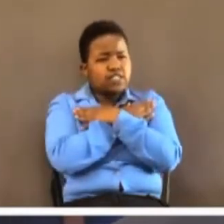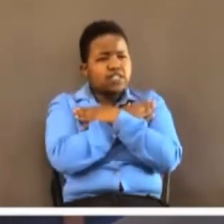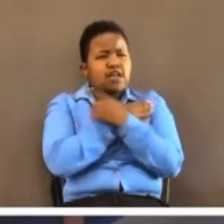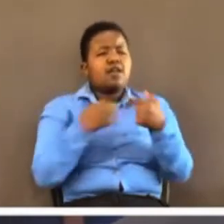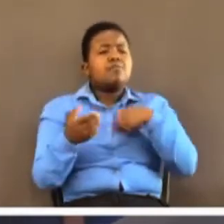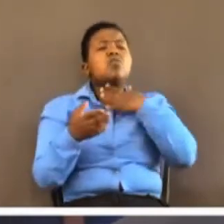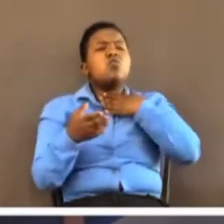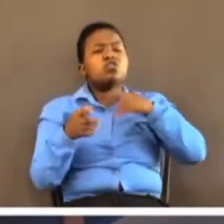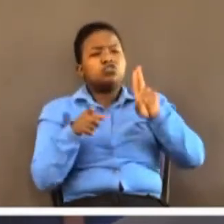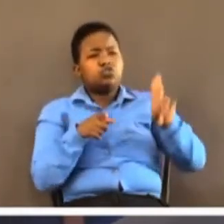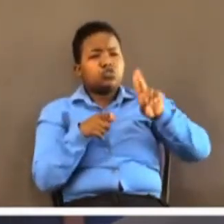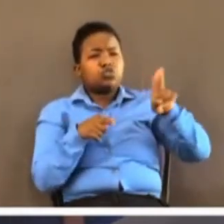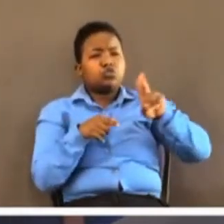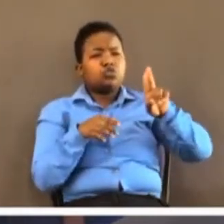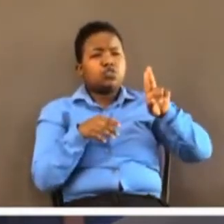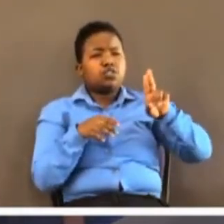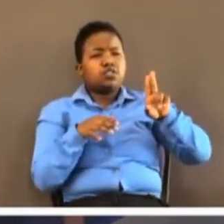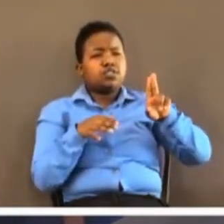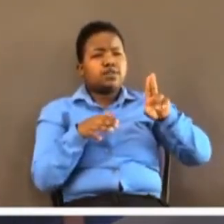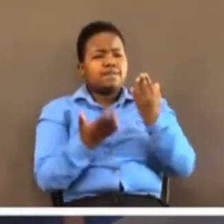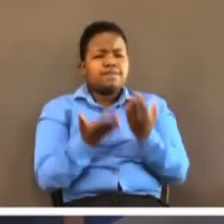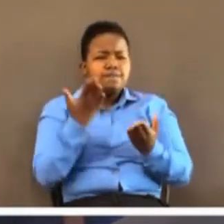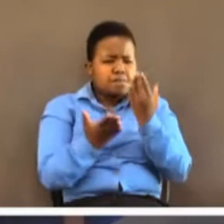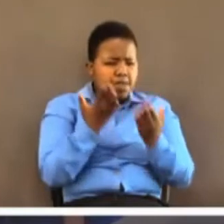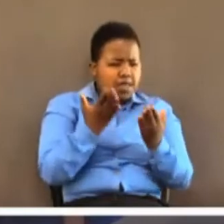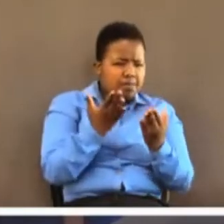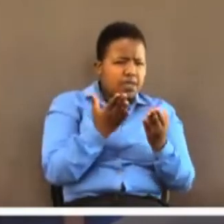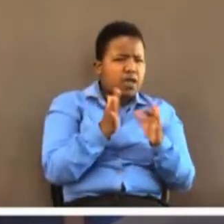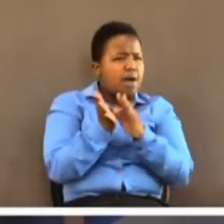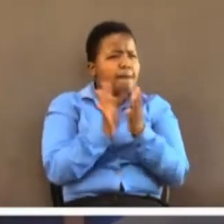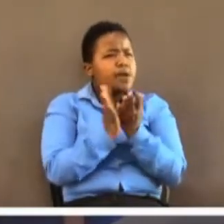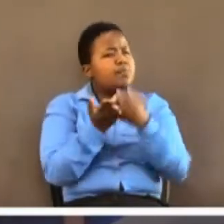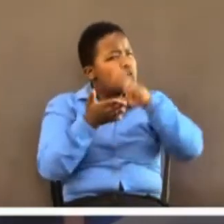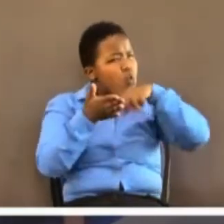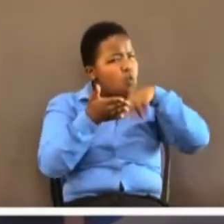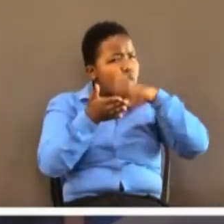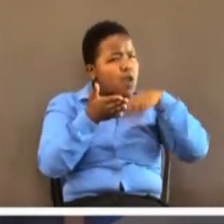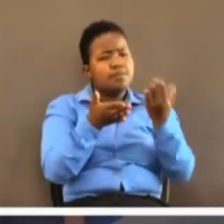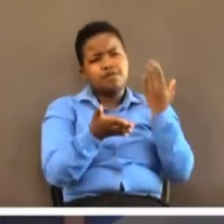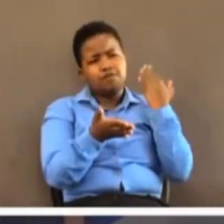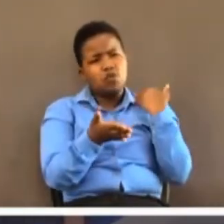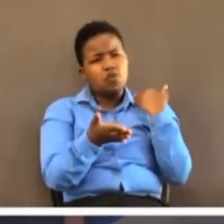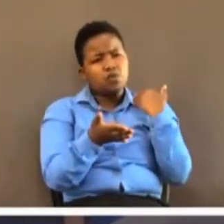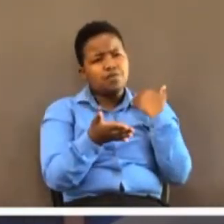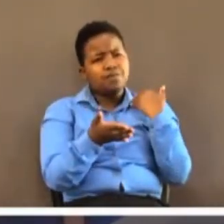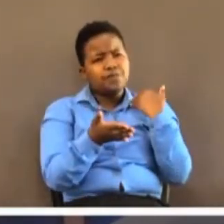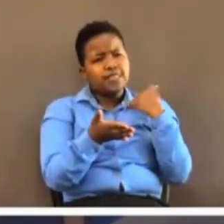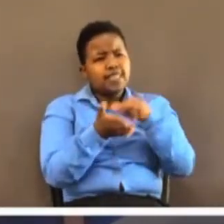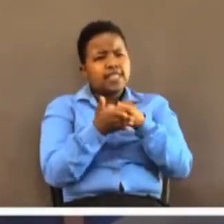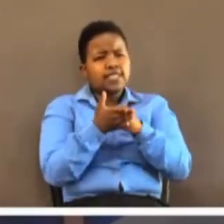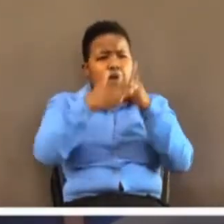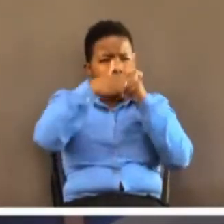use the portion of scripture that was so well read to us, the scripture of the writing of prophet